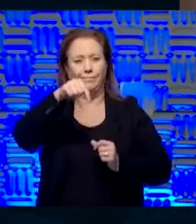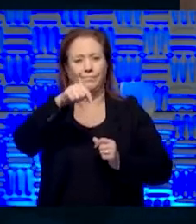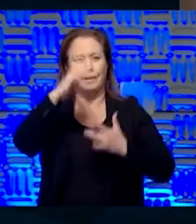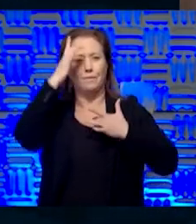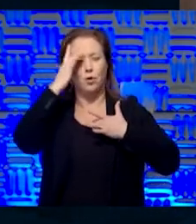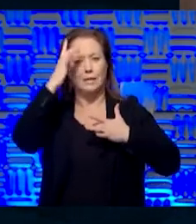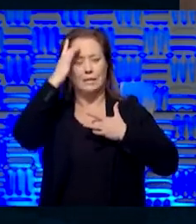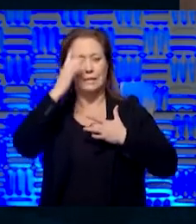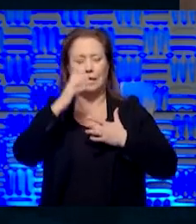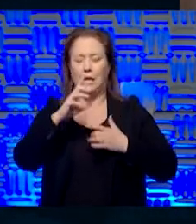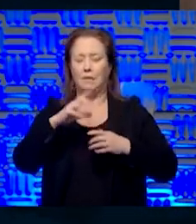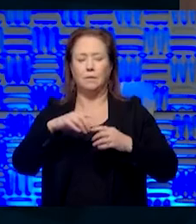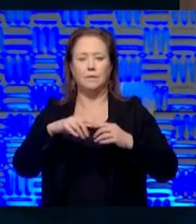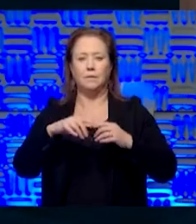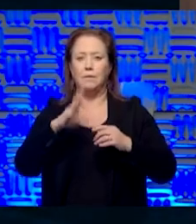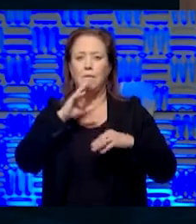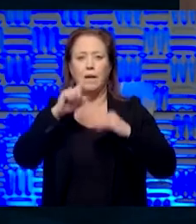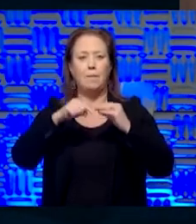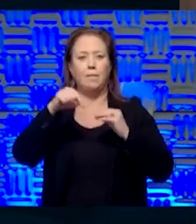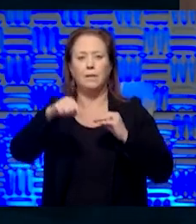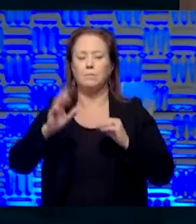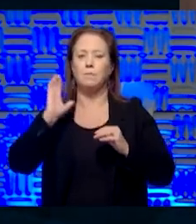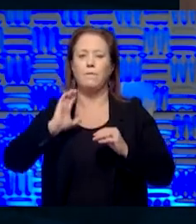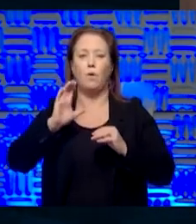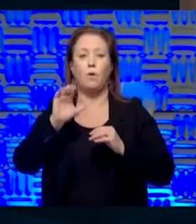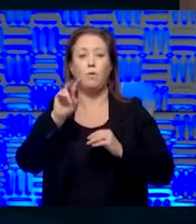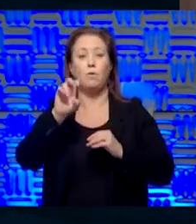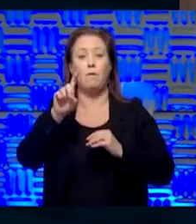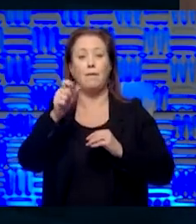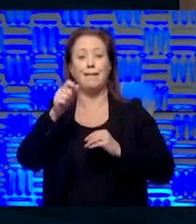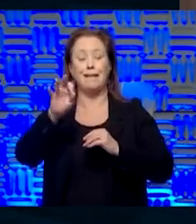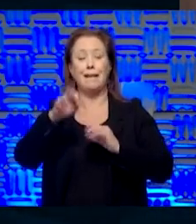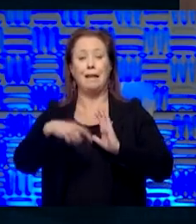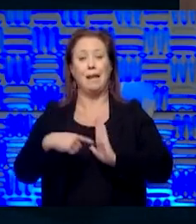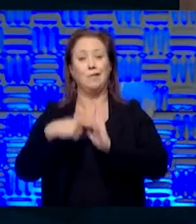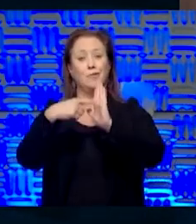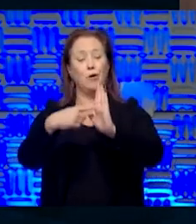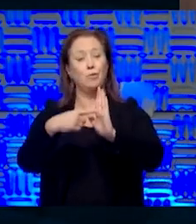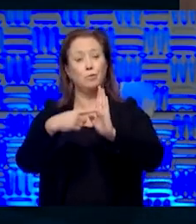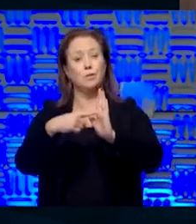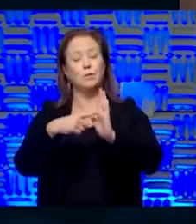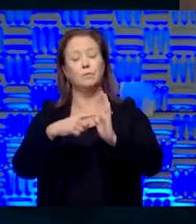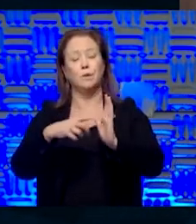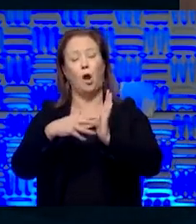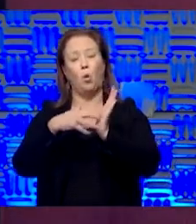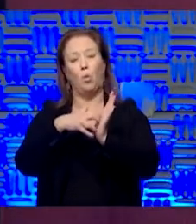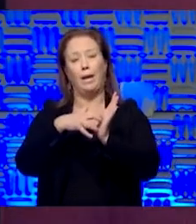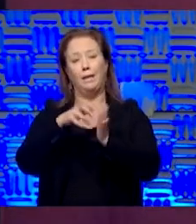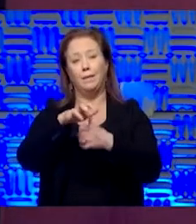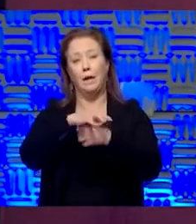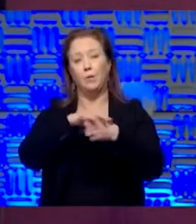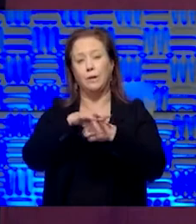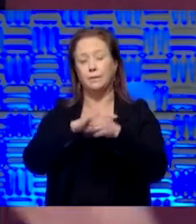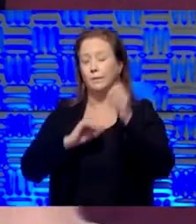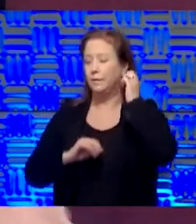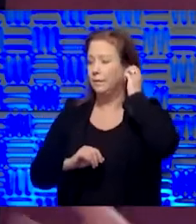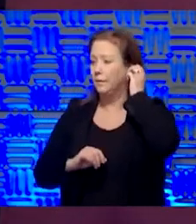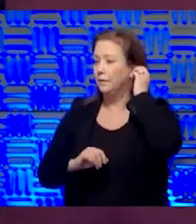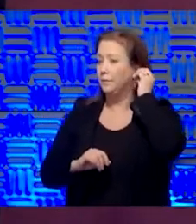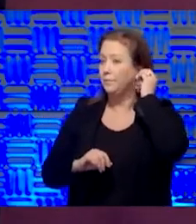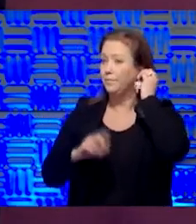this even long before COVID-19. And now it shows that our weaknesses. Thank you. And